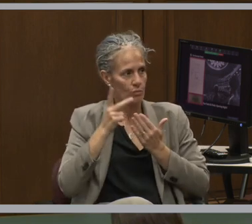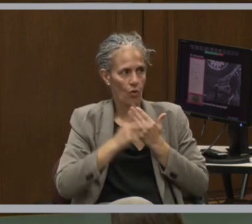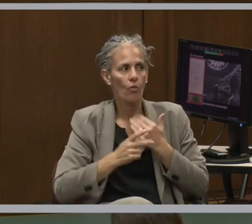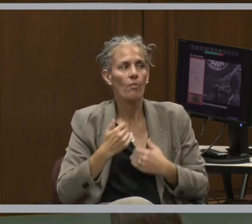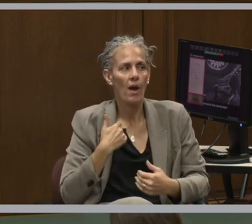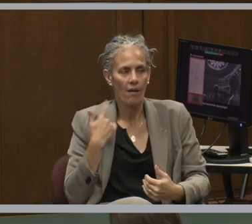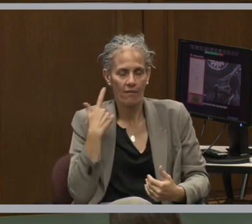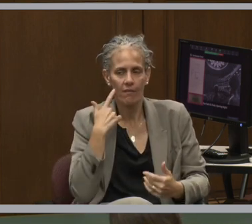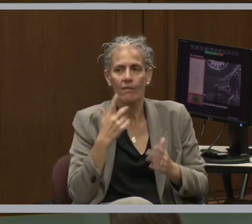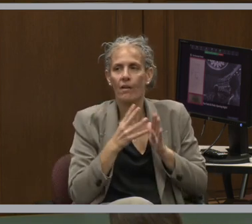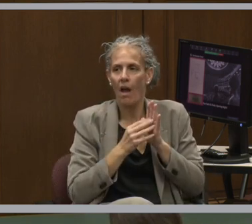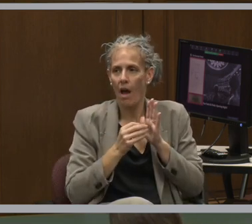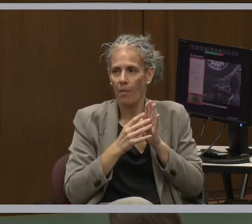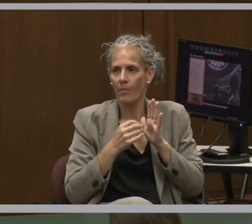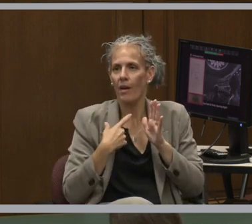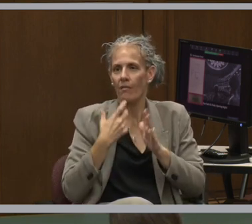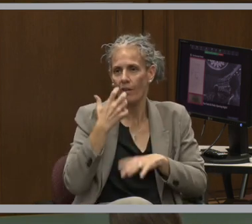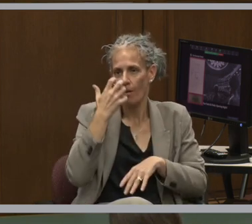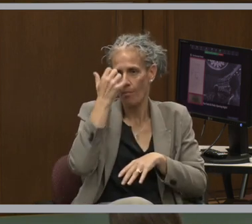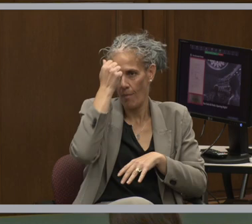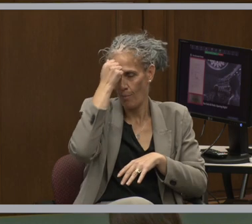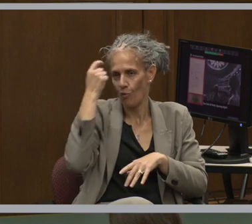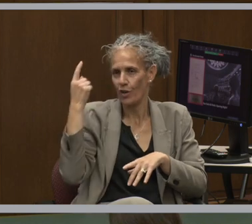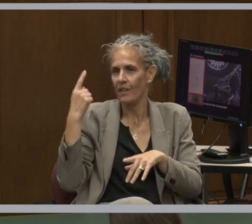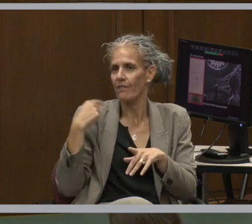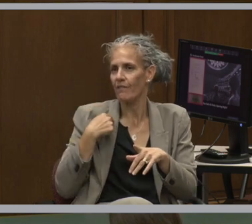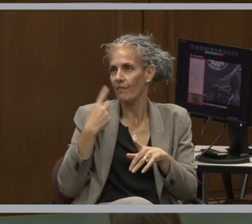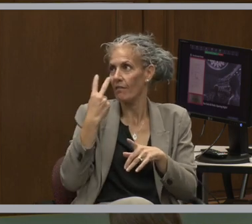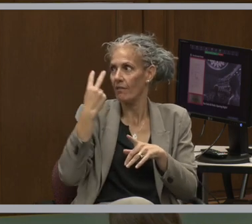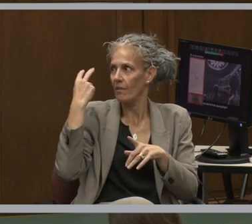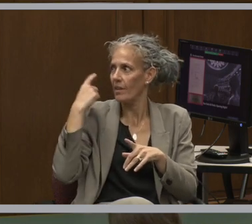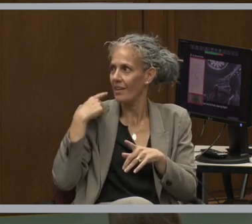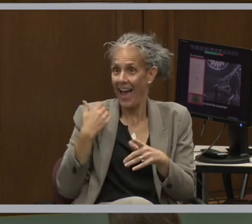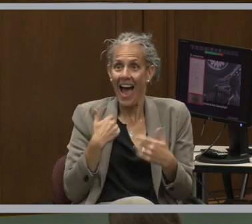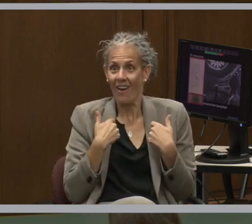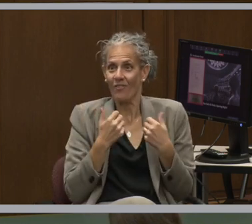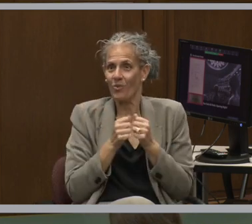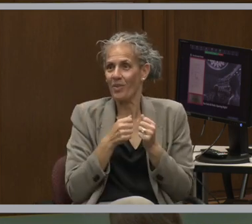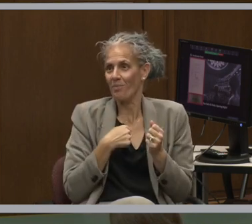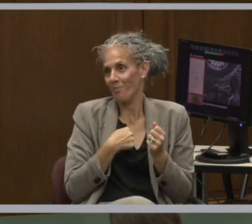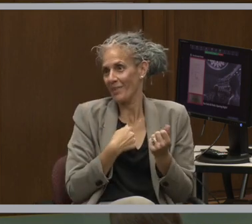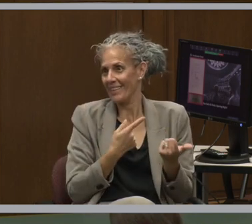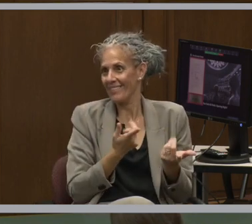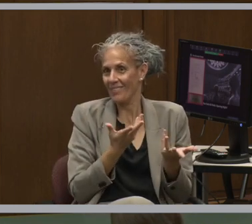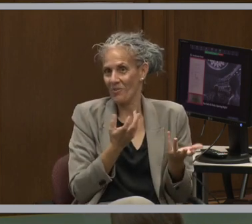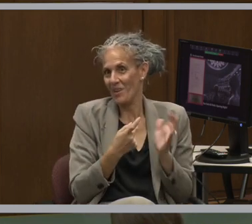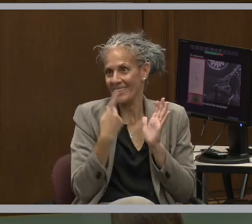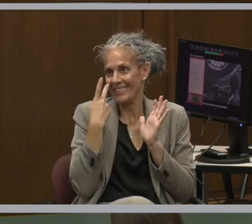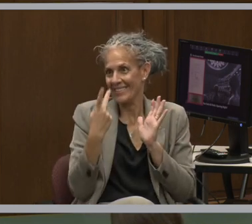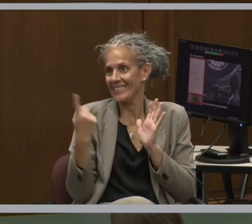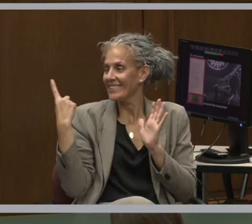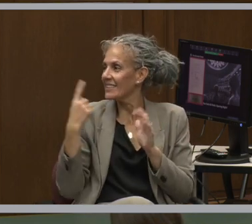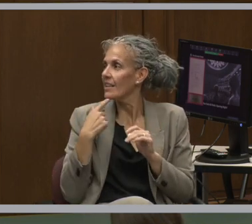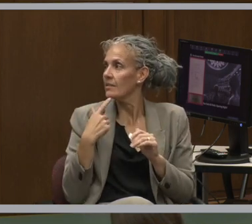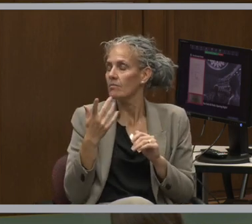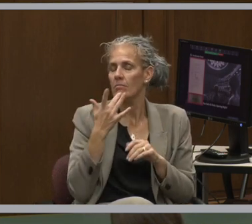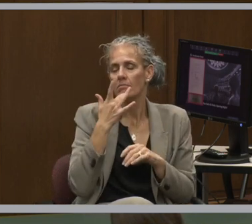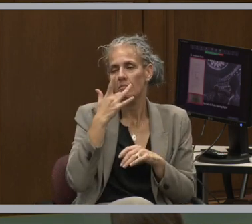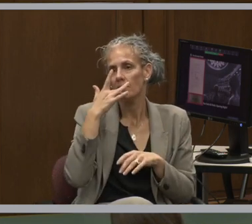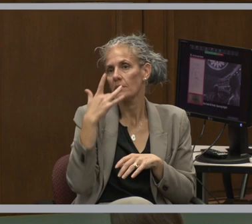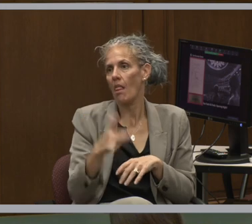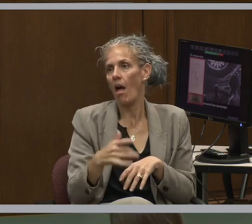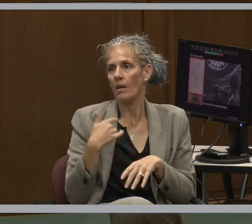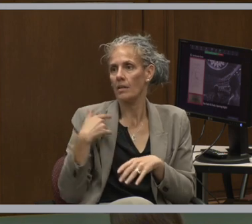copy of the commemorative bound record program with me if you'd like to see it. And we were also really lucky to